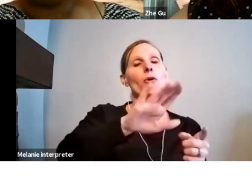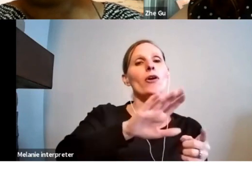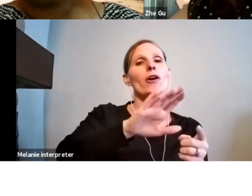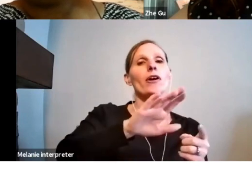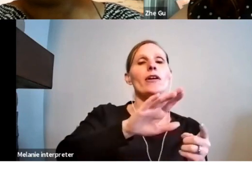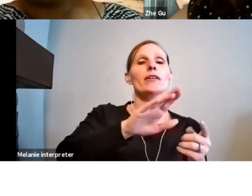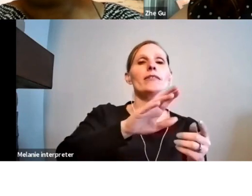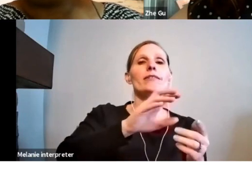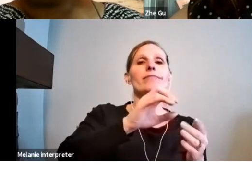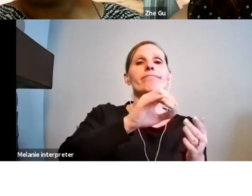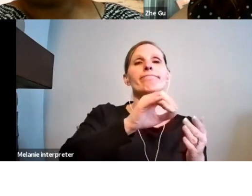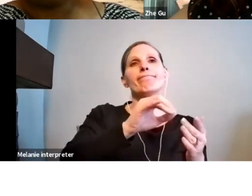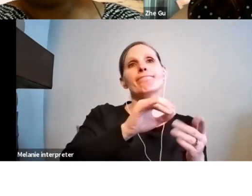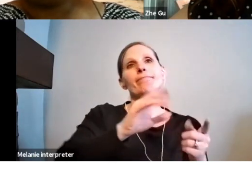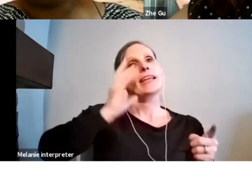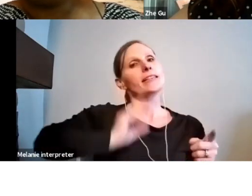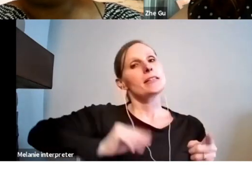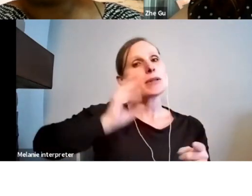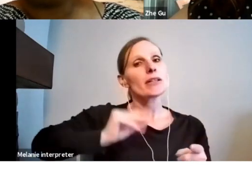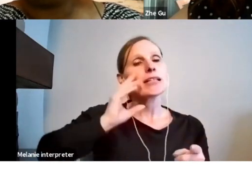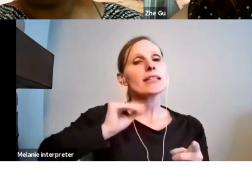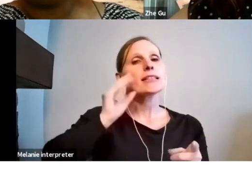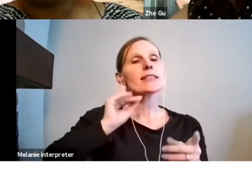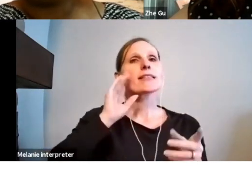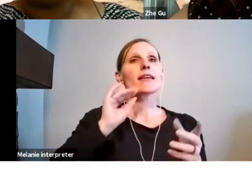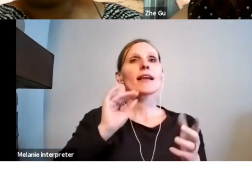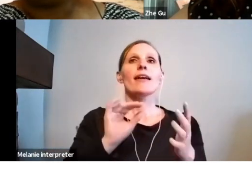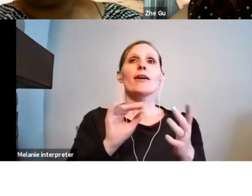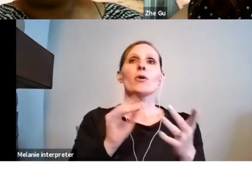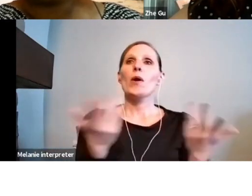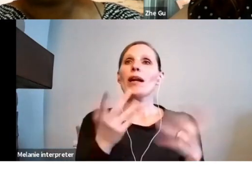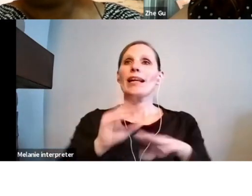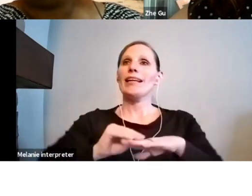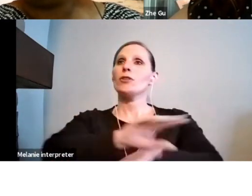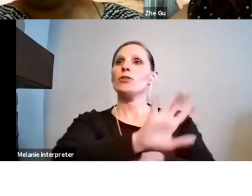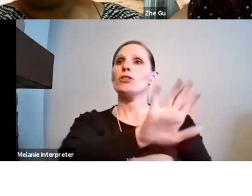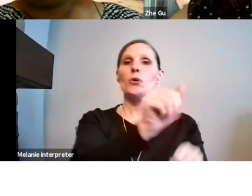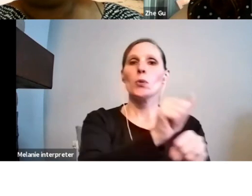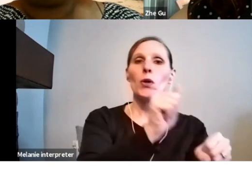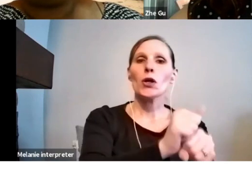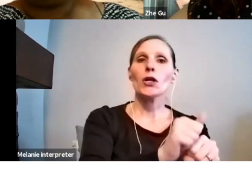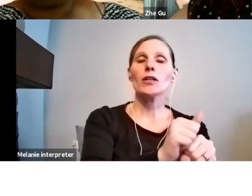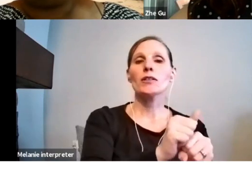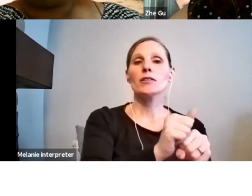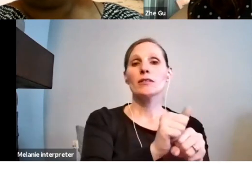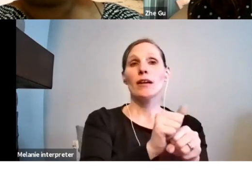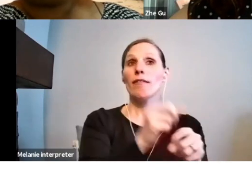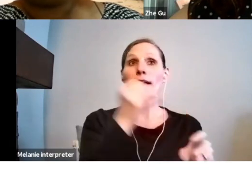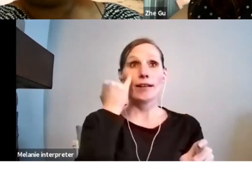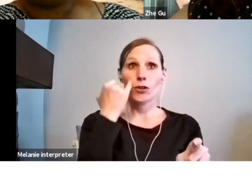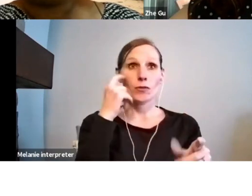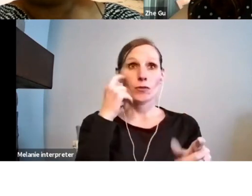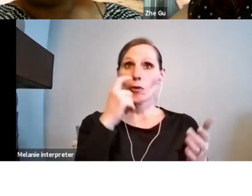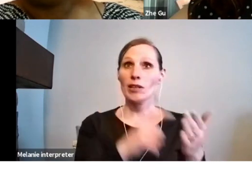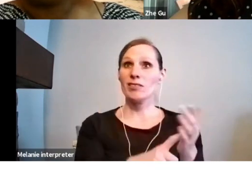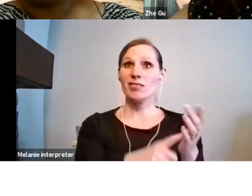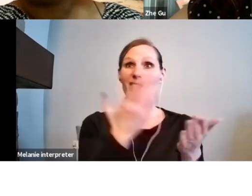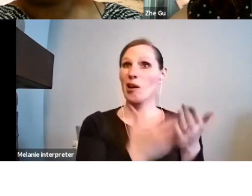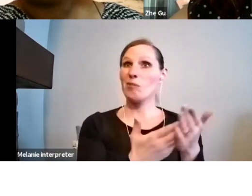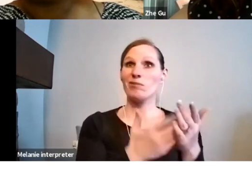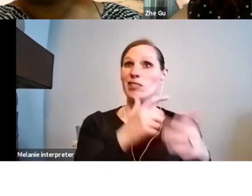the things that influence your work, uh, to talk about any gaps along the way, that's perfectly fine to speak about.